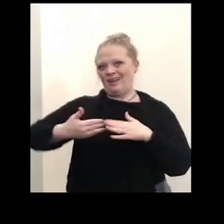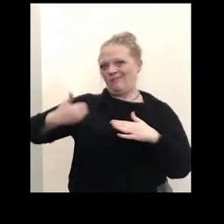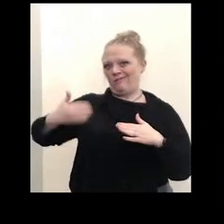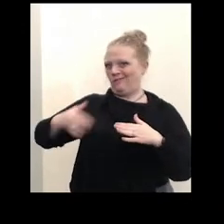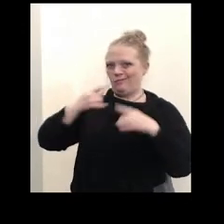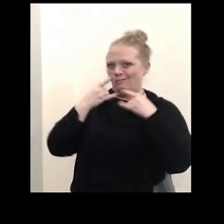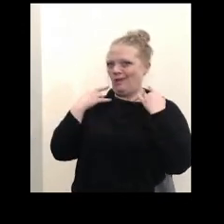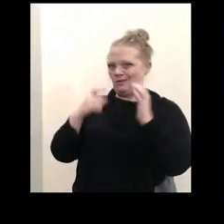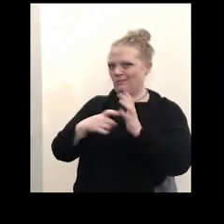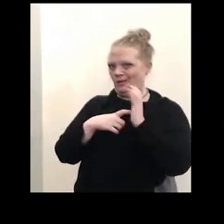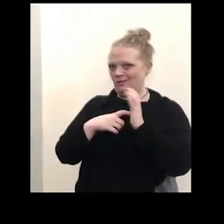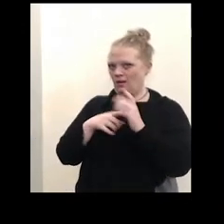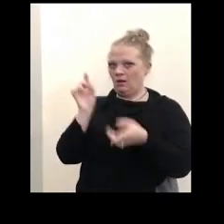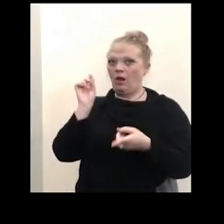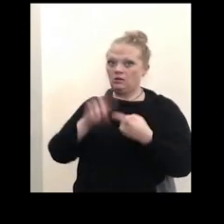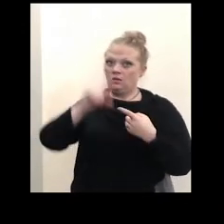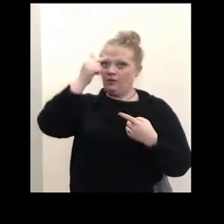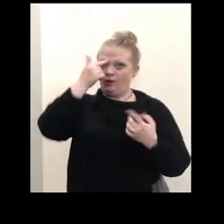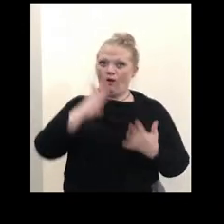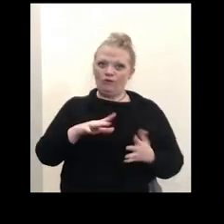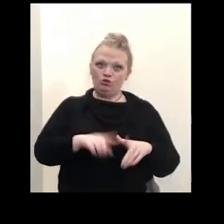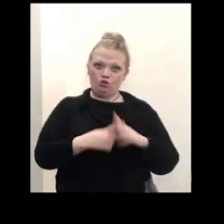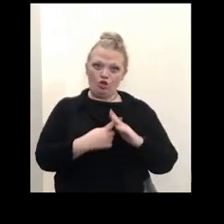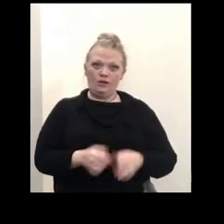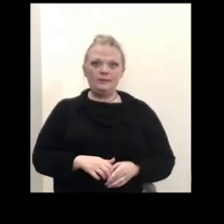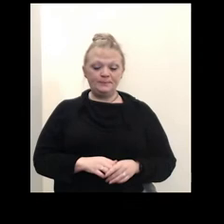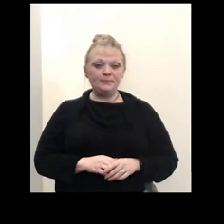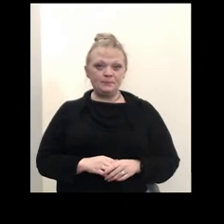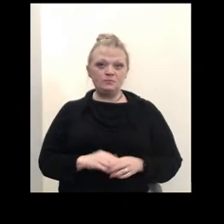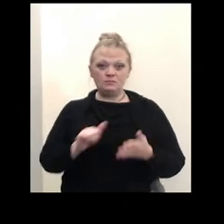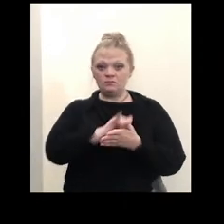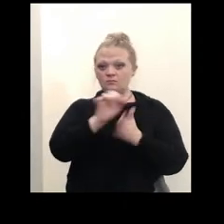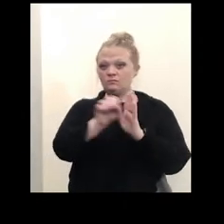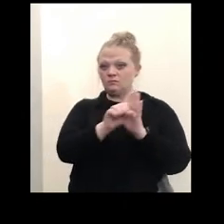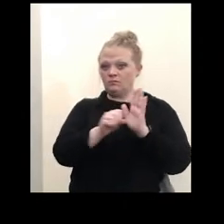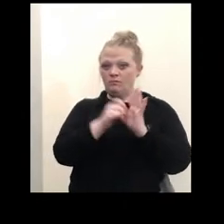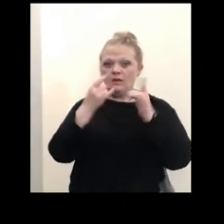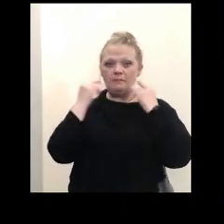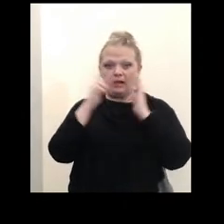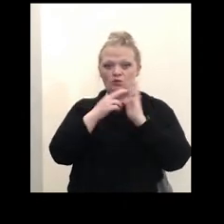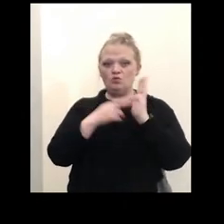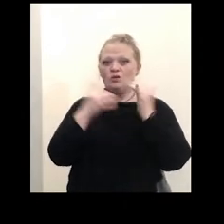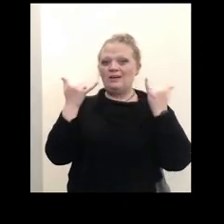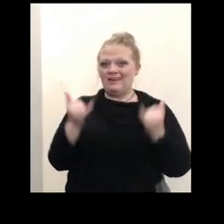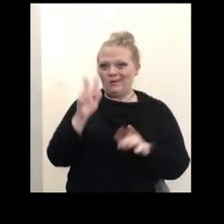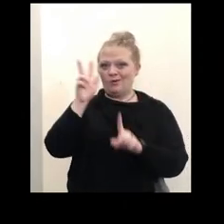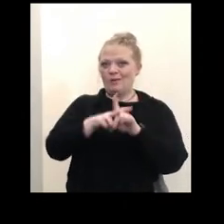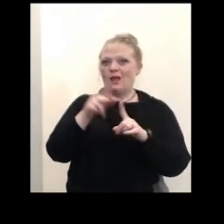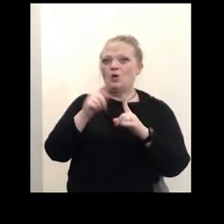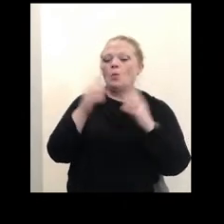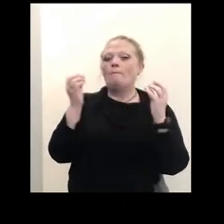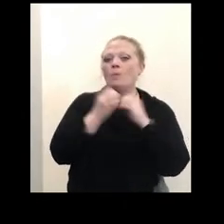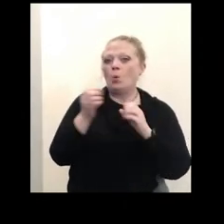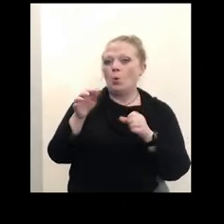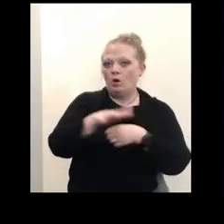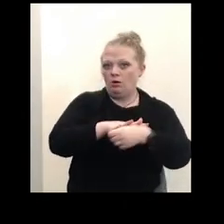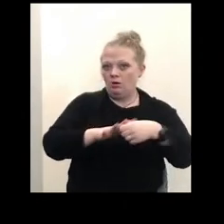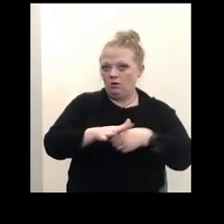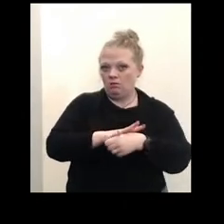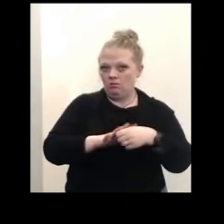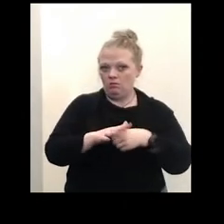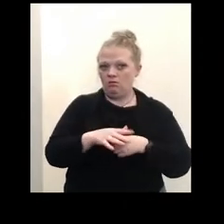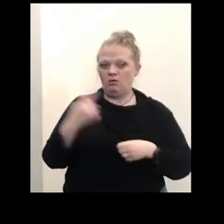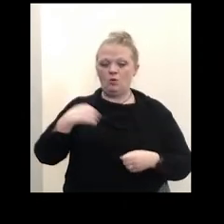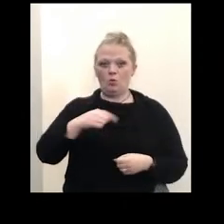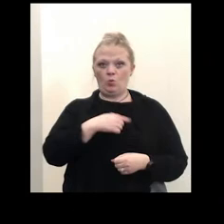course, until the governor implemented it. New York state mask rules will now apply to more locations. We had it for the public facing locations.